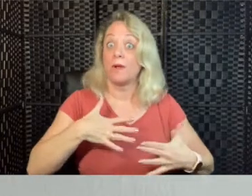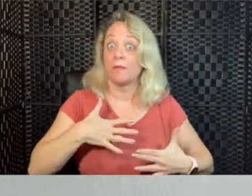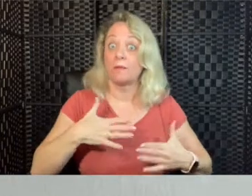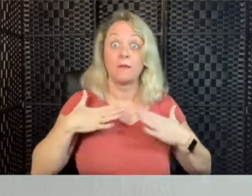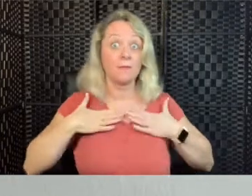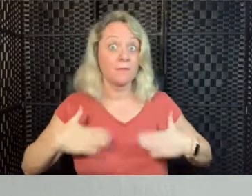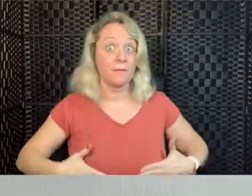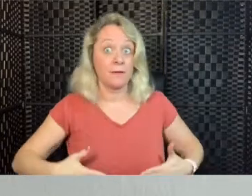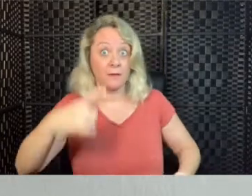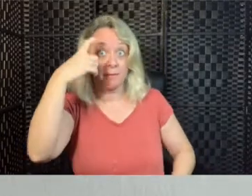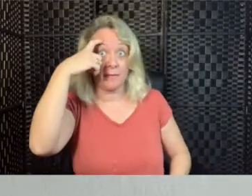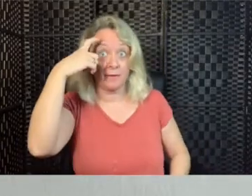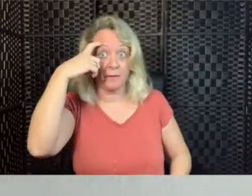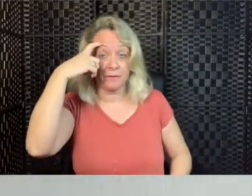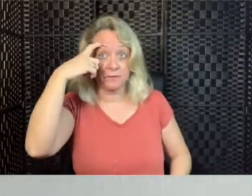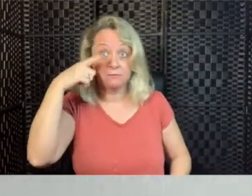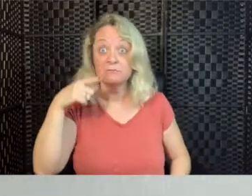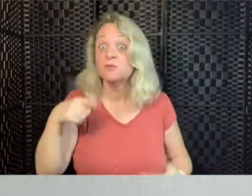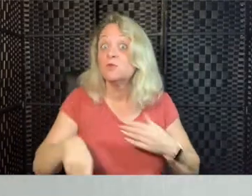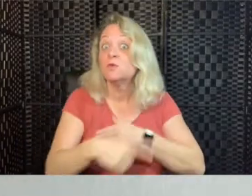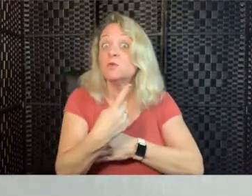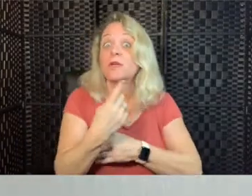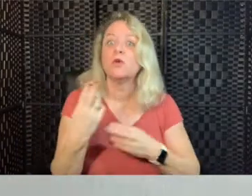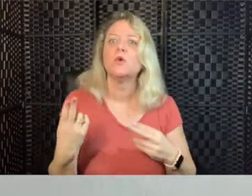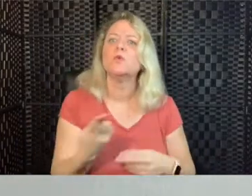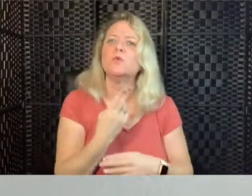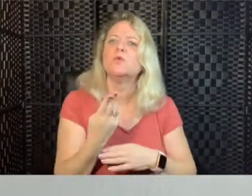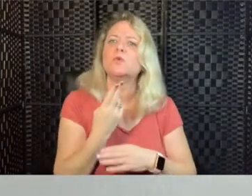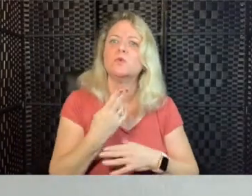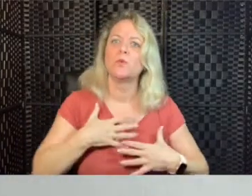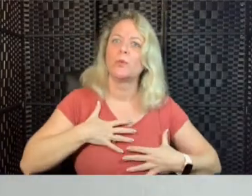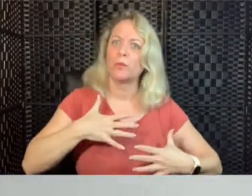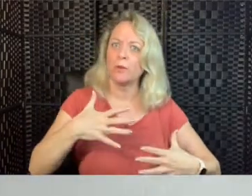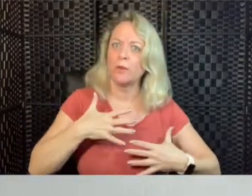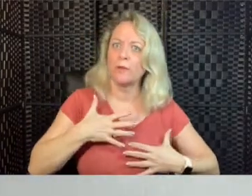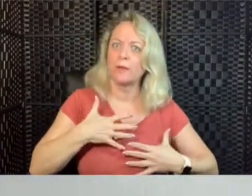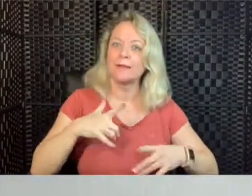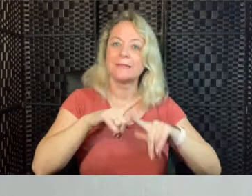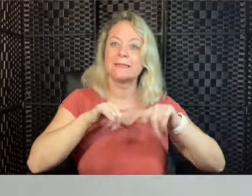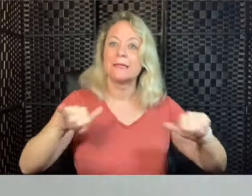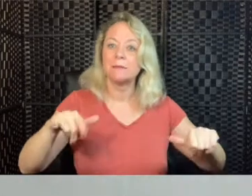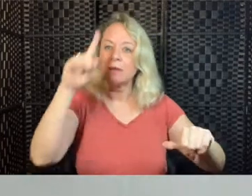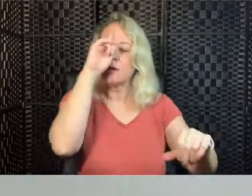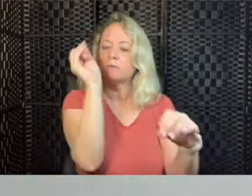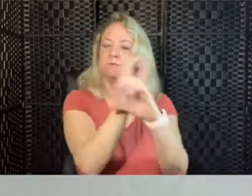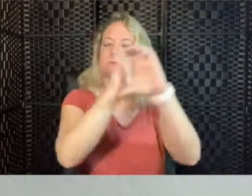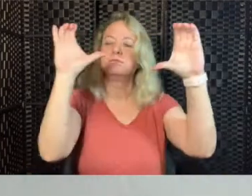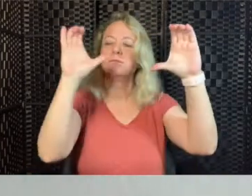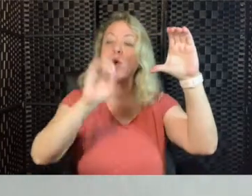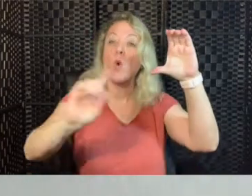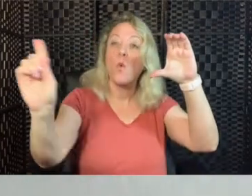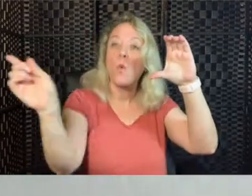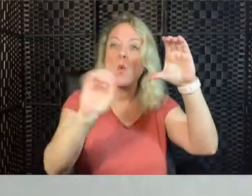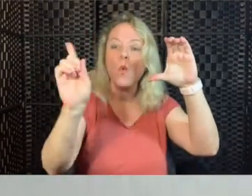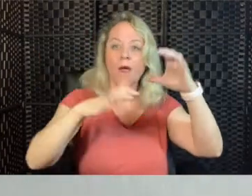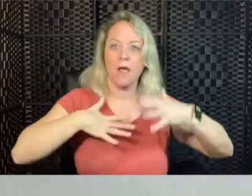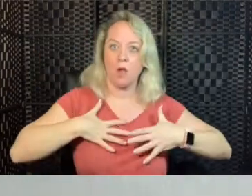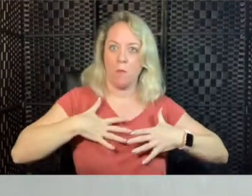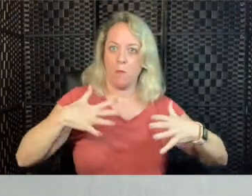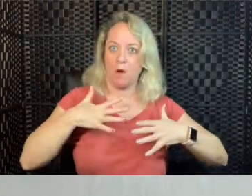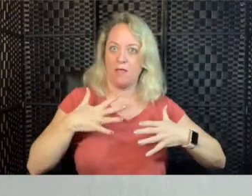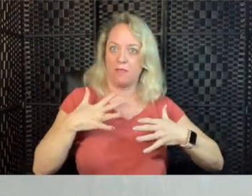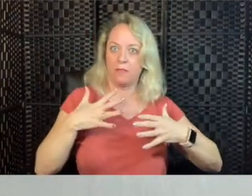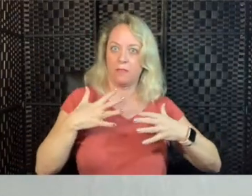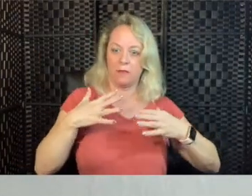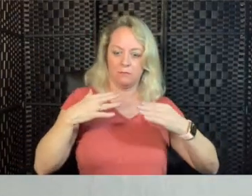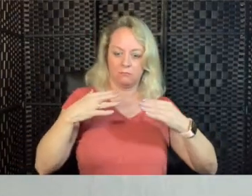a way to engage our imagination while using a breath practice. So we'll use our imagination to actually move the breath